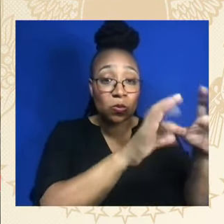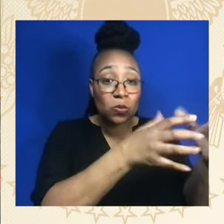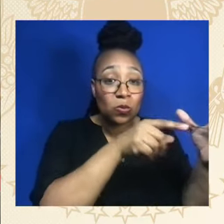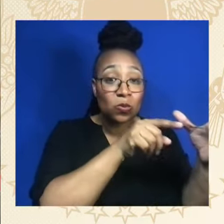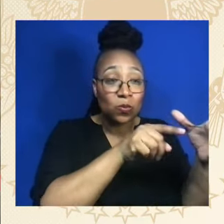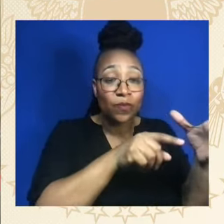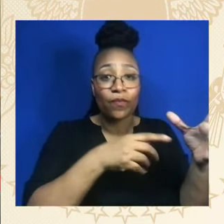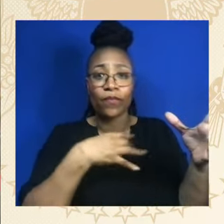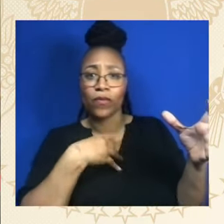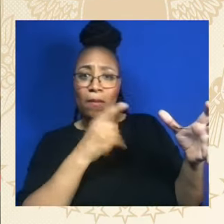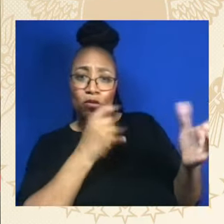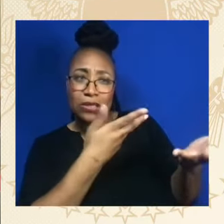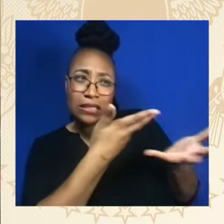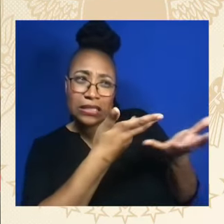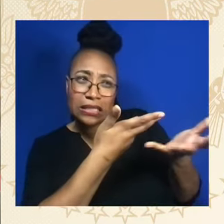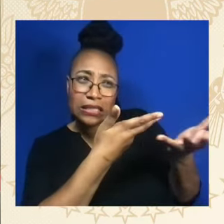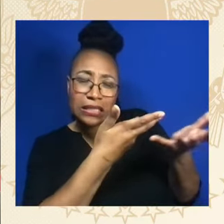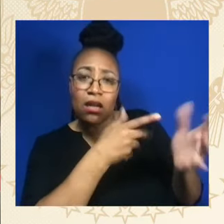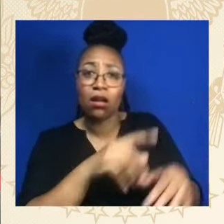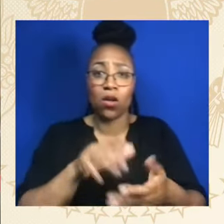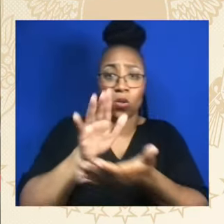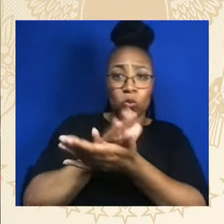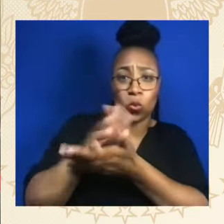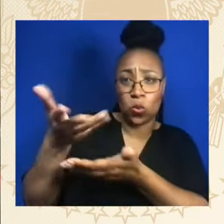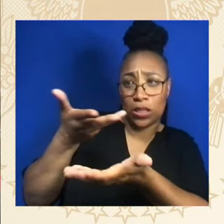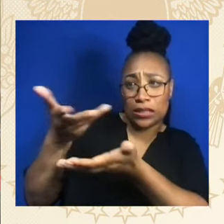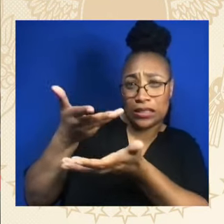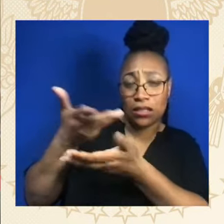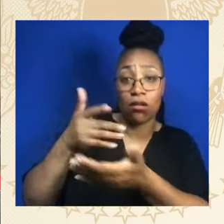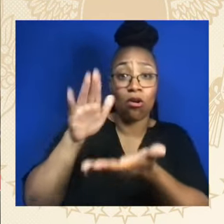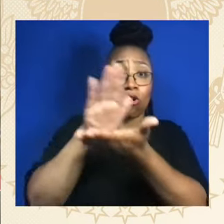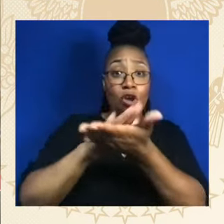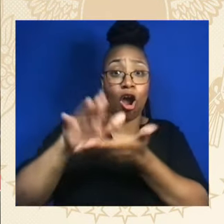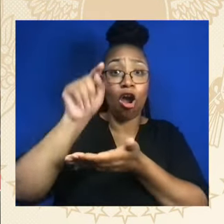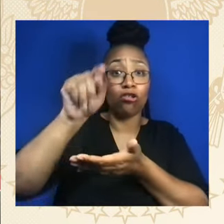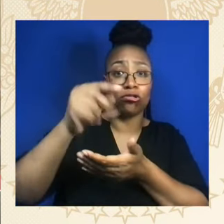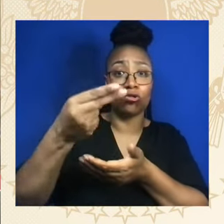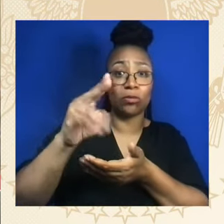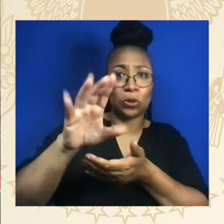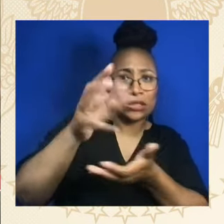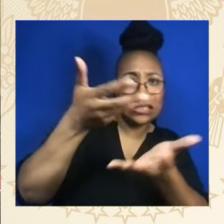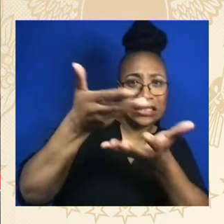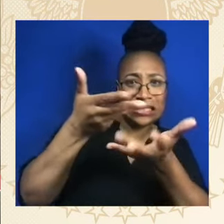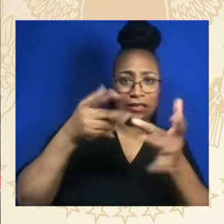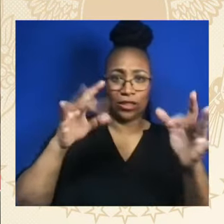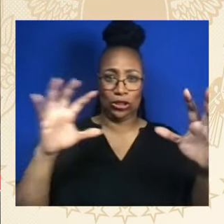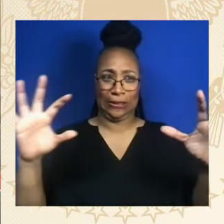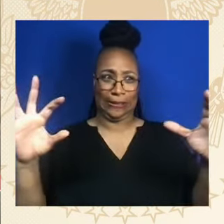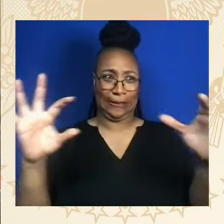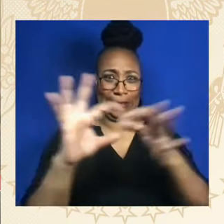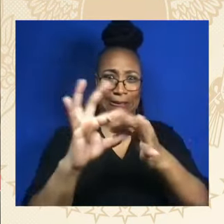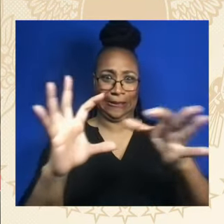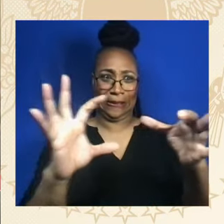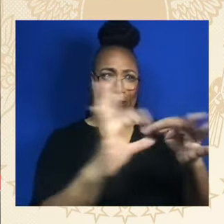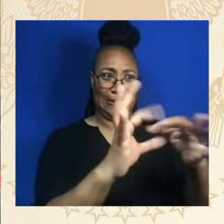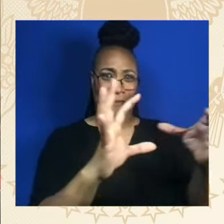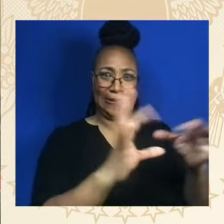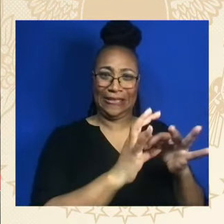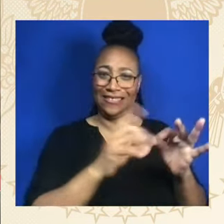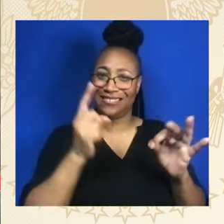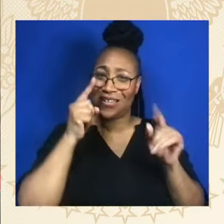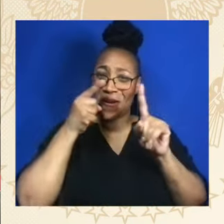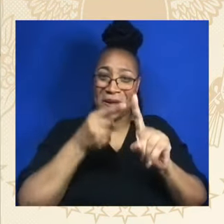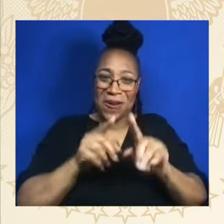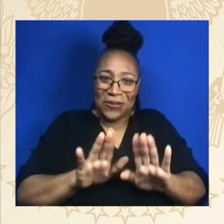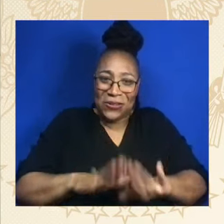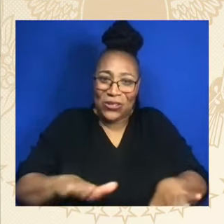their students can do anything anybody else can do. But they need to have the facility to do it. We're going to increase